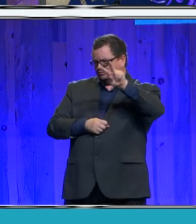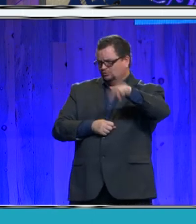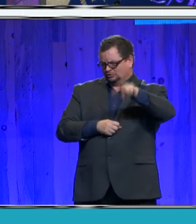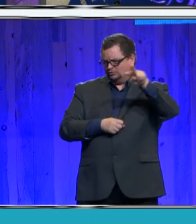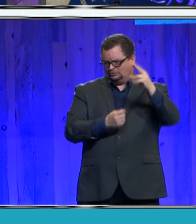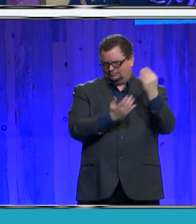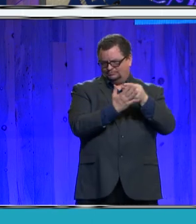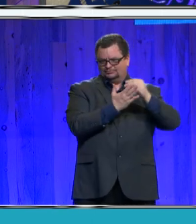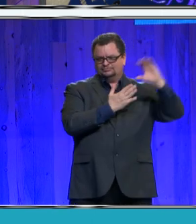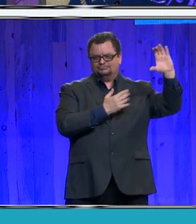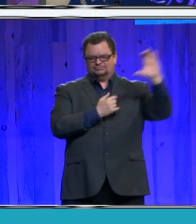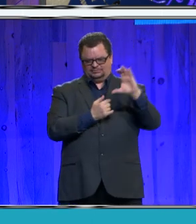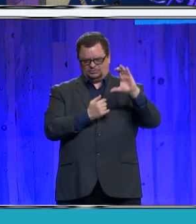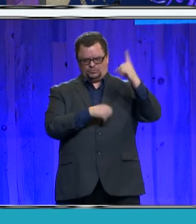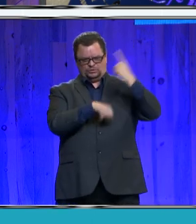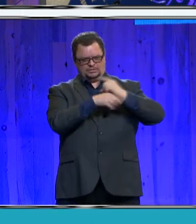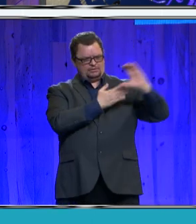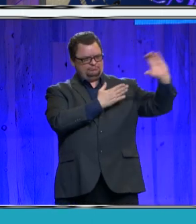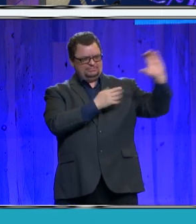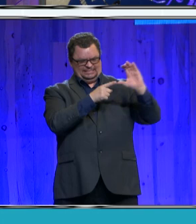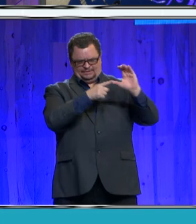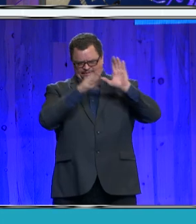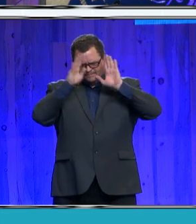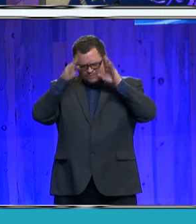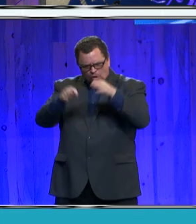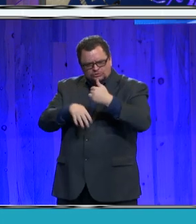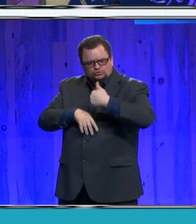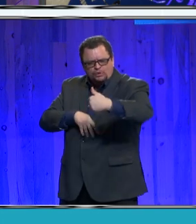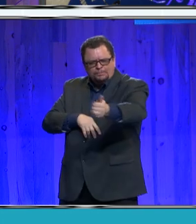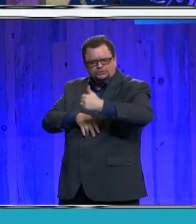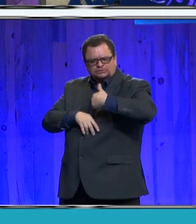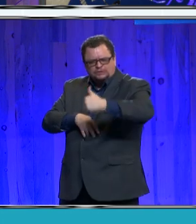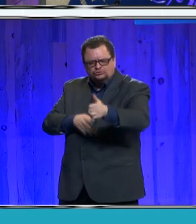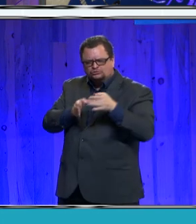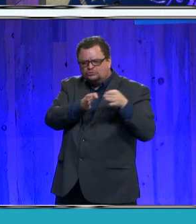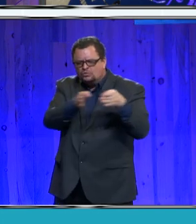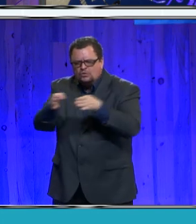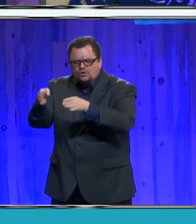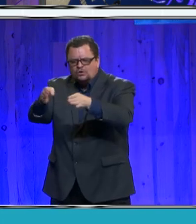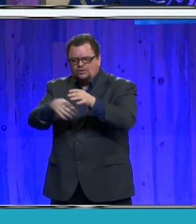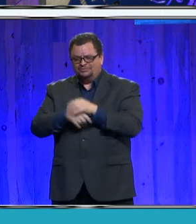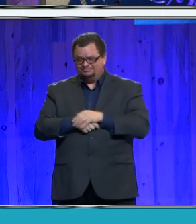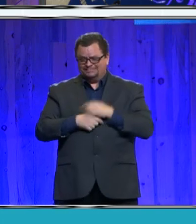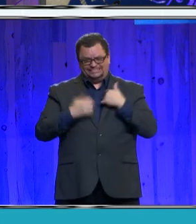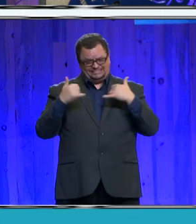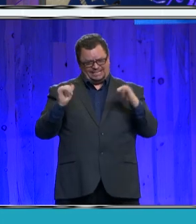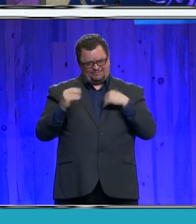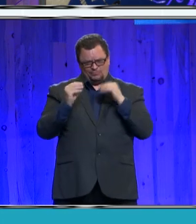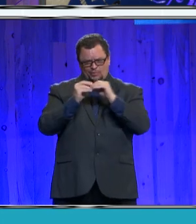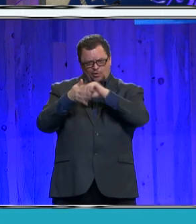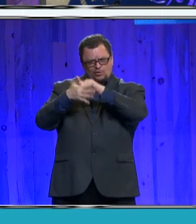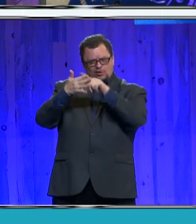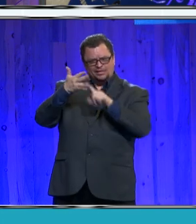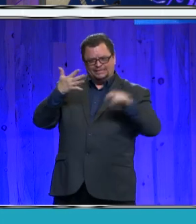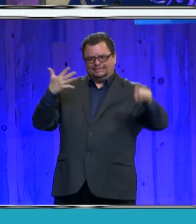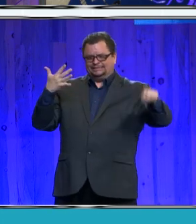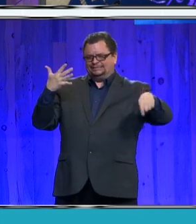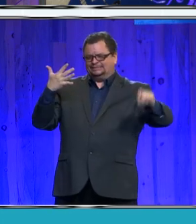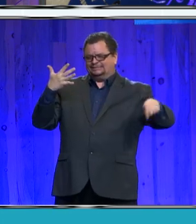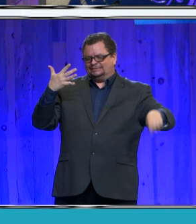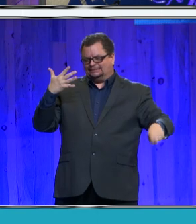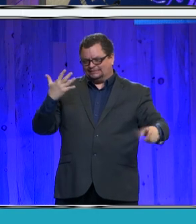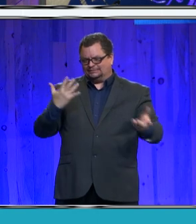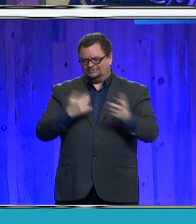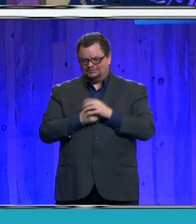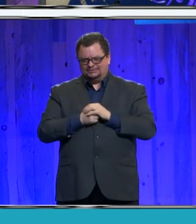We still have a lot of unfunded road needs that we tried to fix with ballot measure 1A, but the voters told us they wanted a different